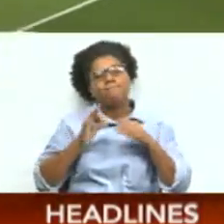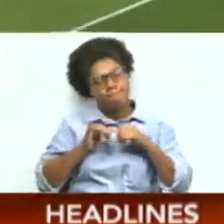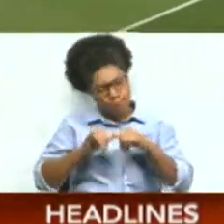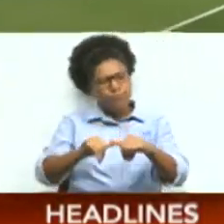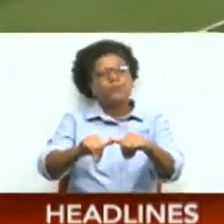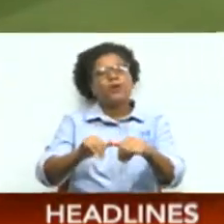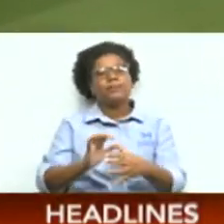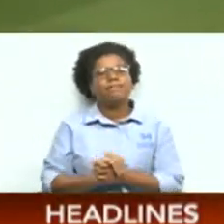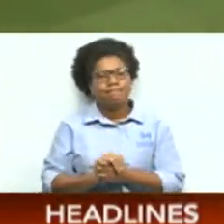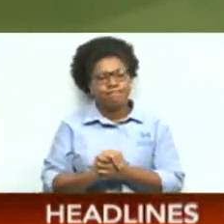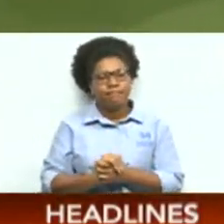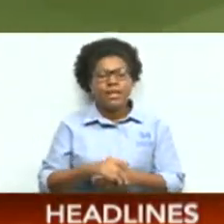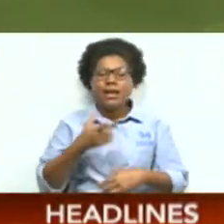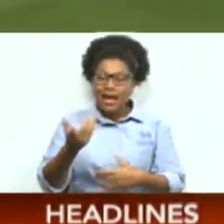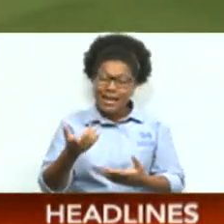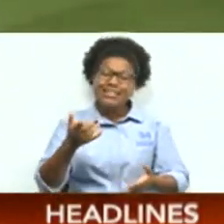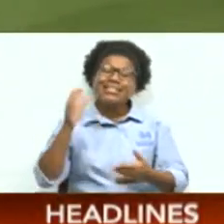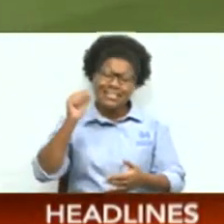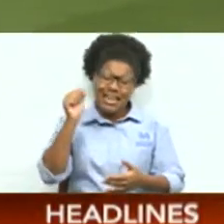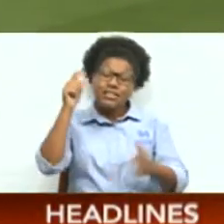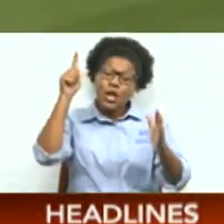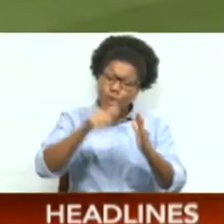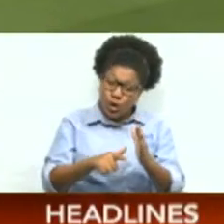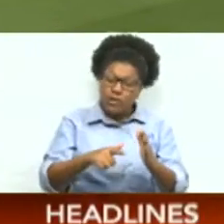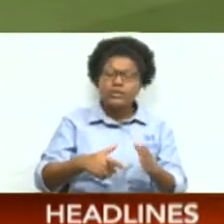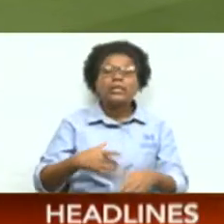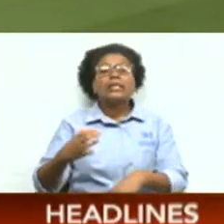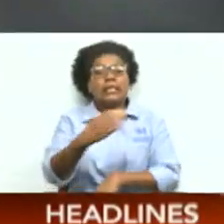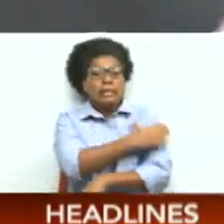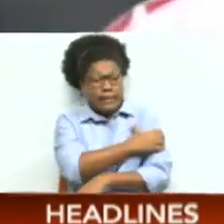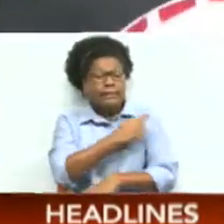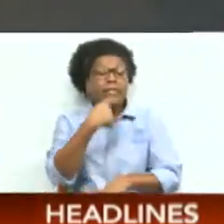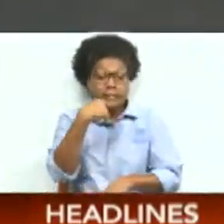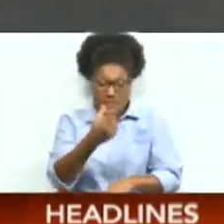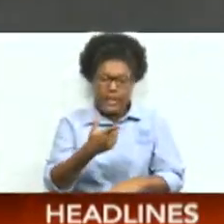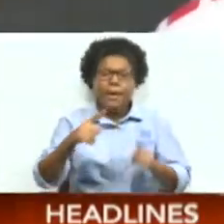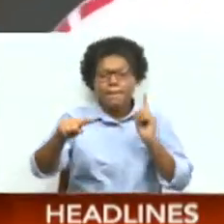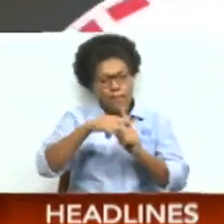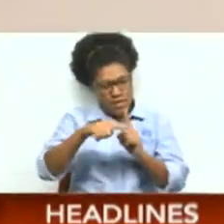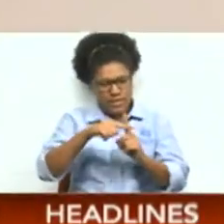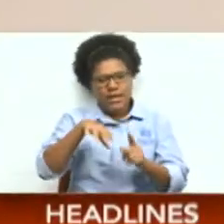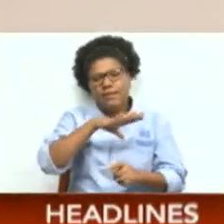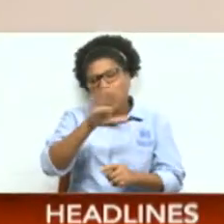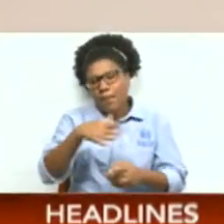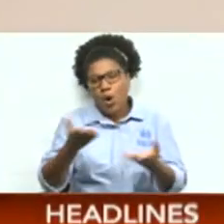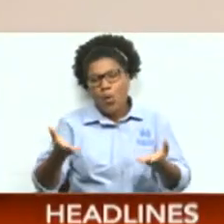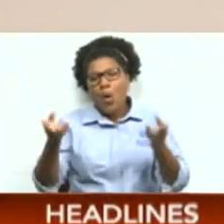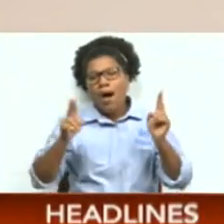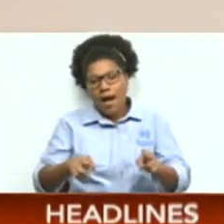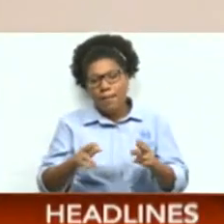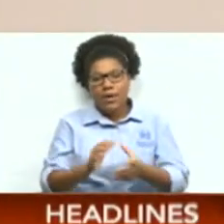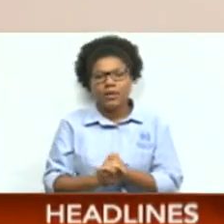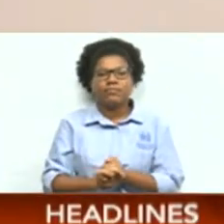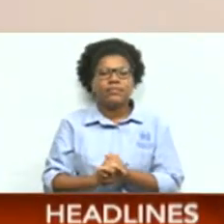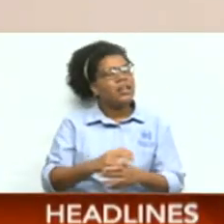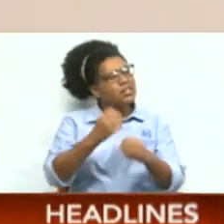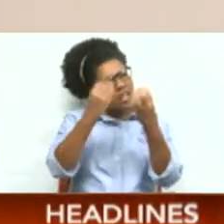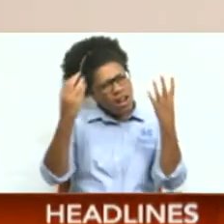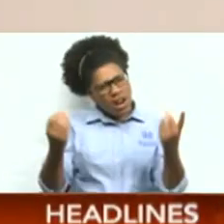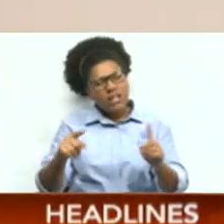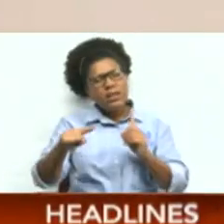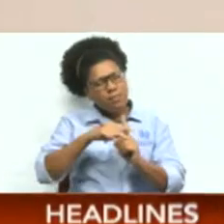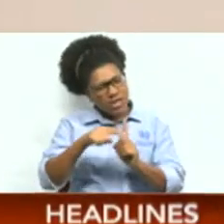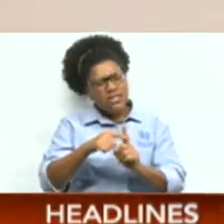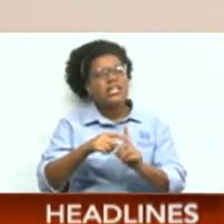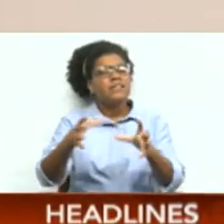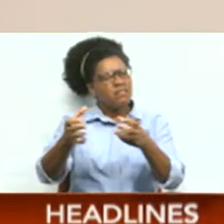And despite the defeat, Captain Aubrey David remained positive on the performance. There's a lot of positives to take away from